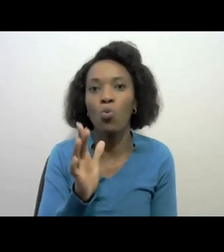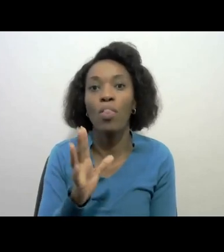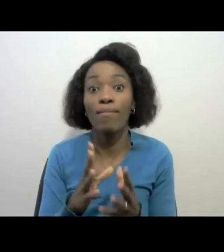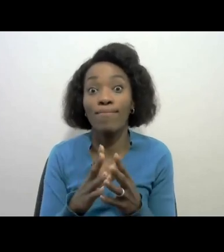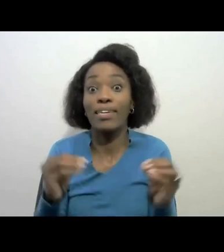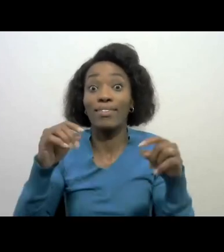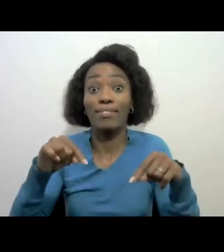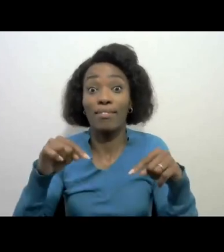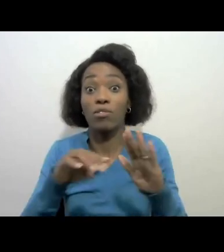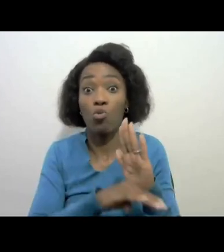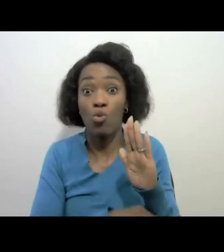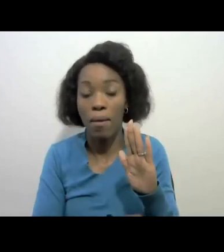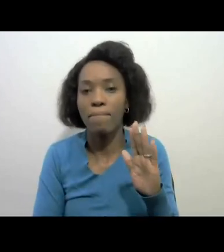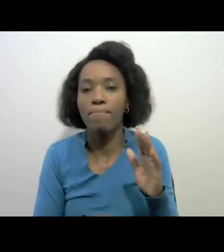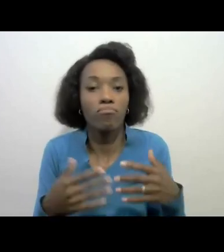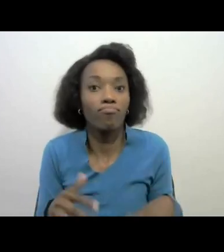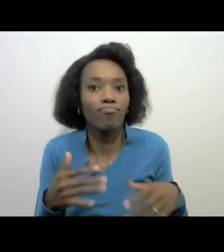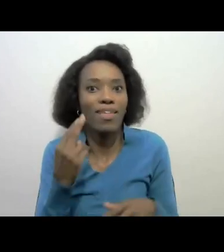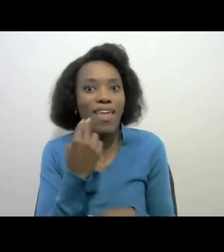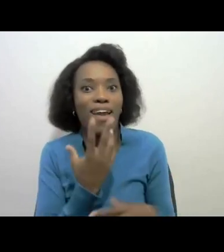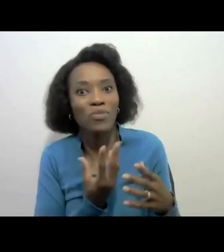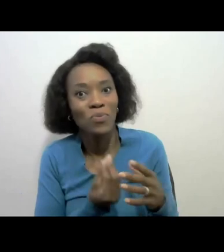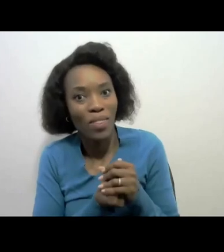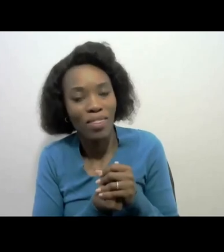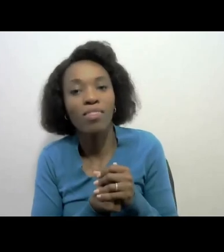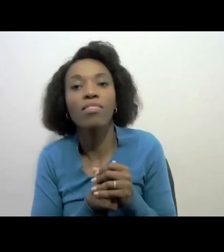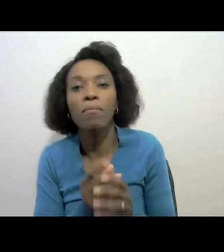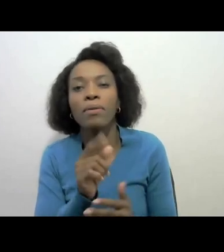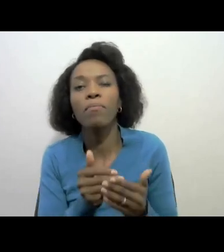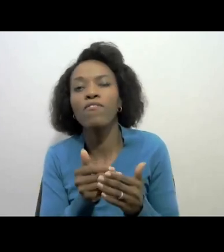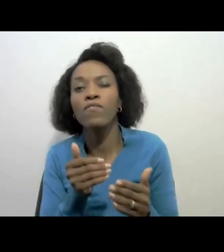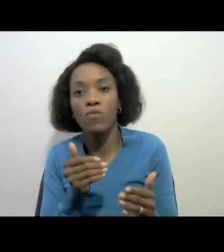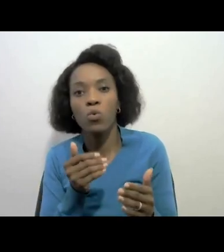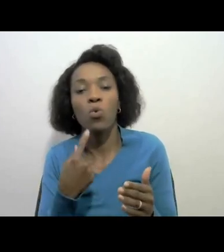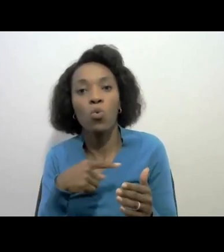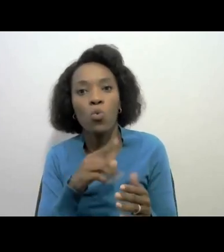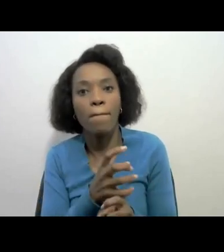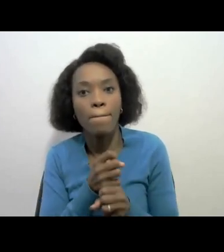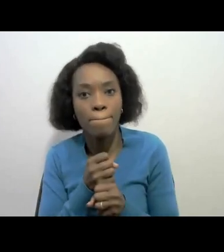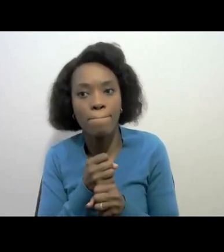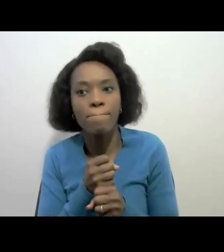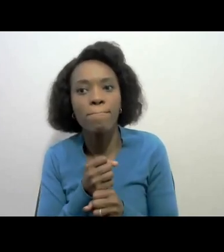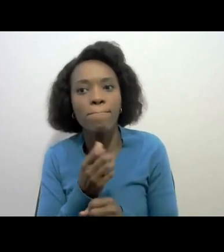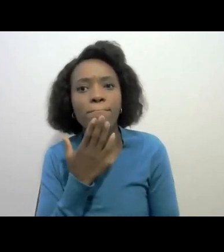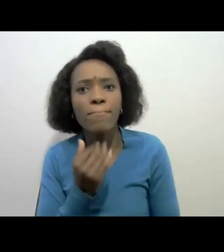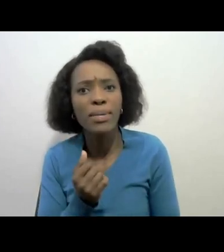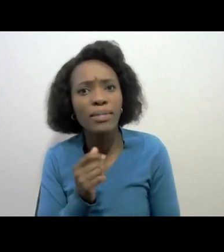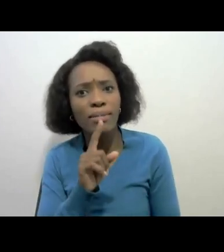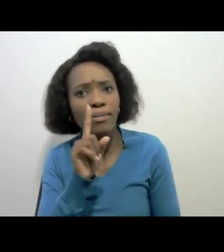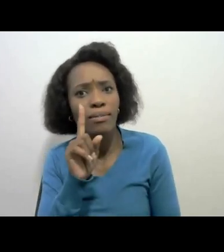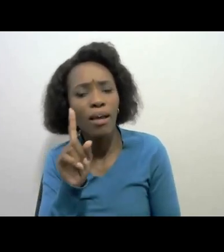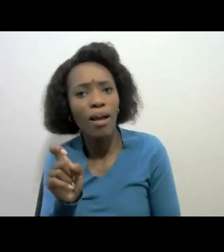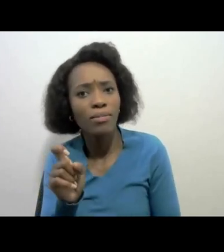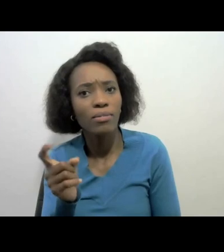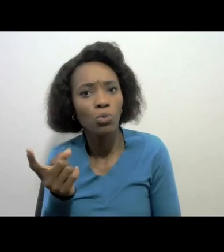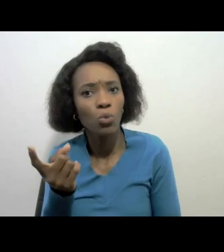this program, it has been very nice being with you. But before we go on, May I please call upon